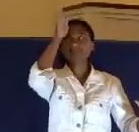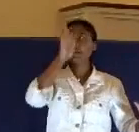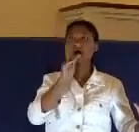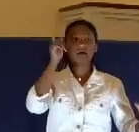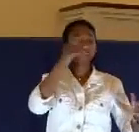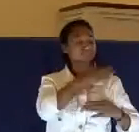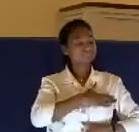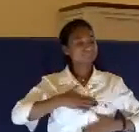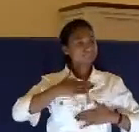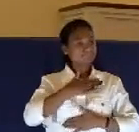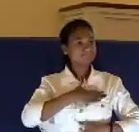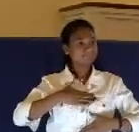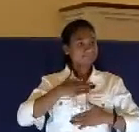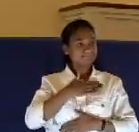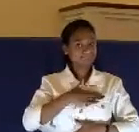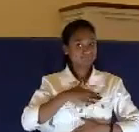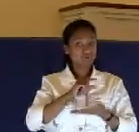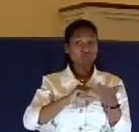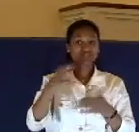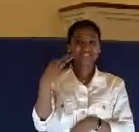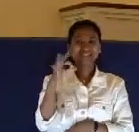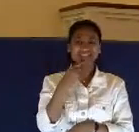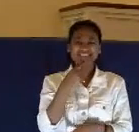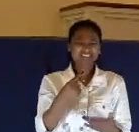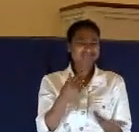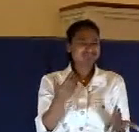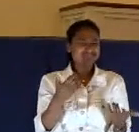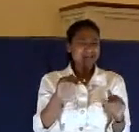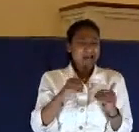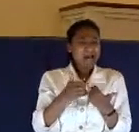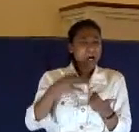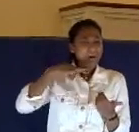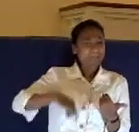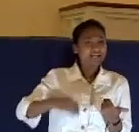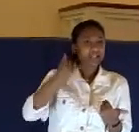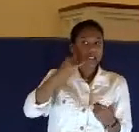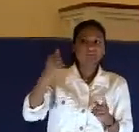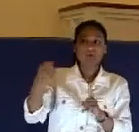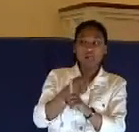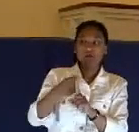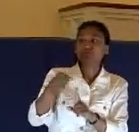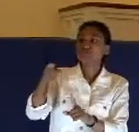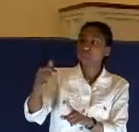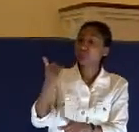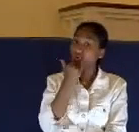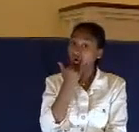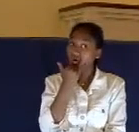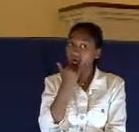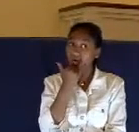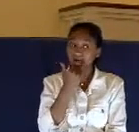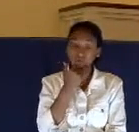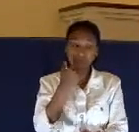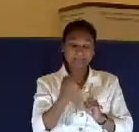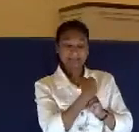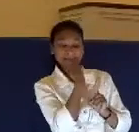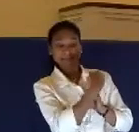Look what he says in verse 19. For what glory is it if when ye be buffeted for your fault, you take it patiently?